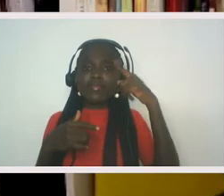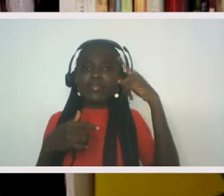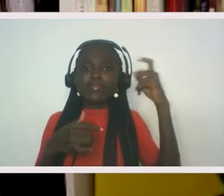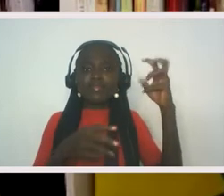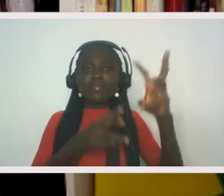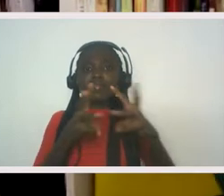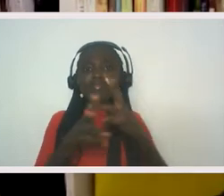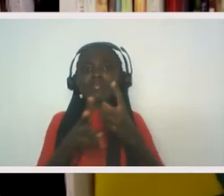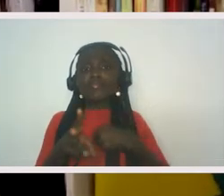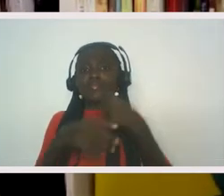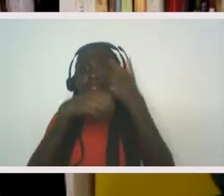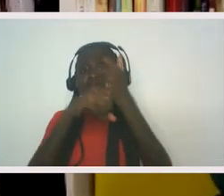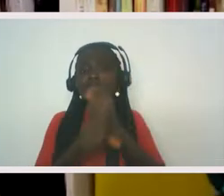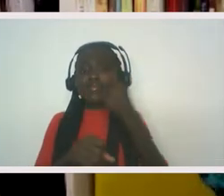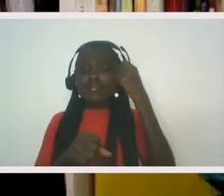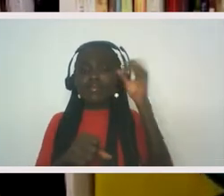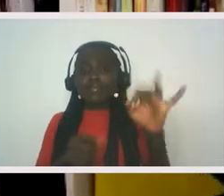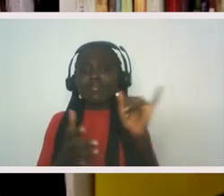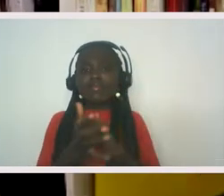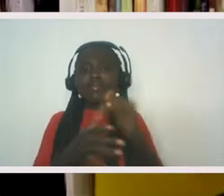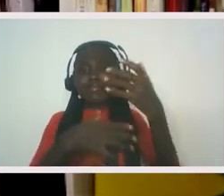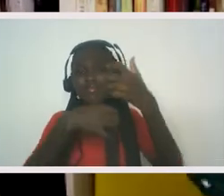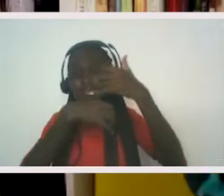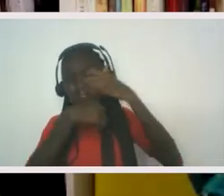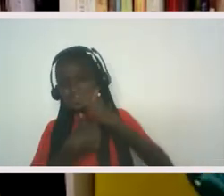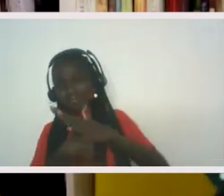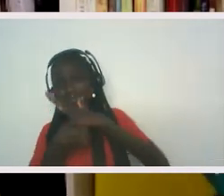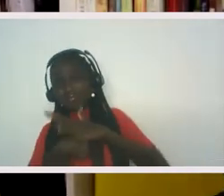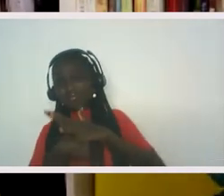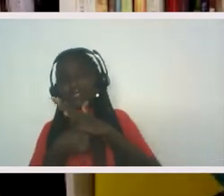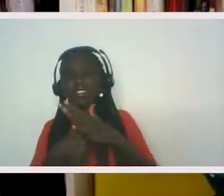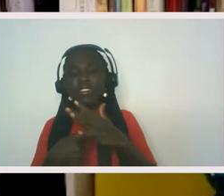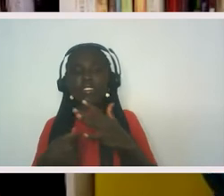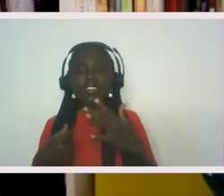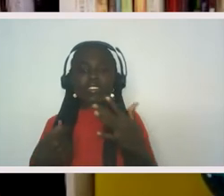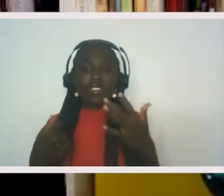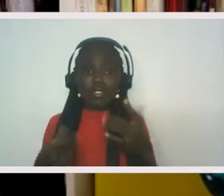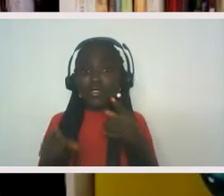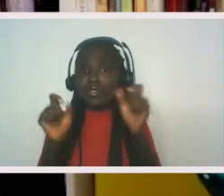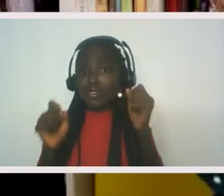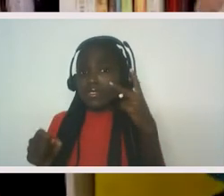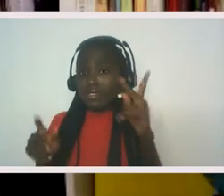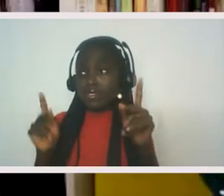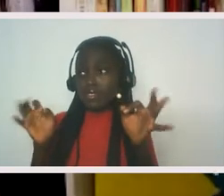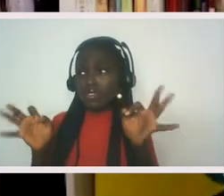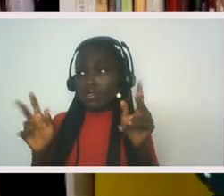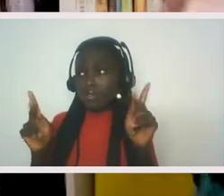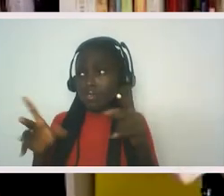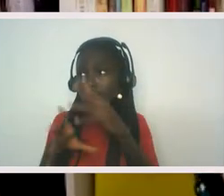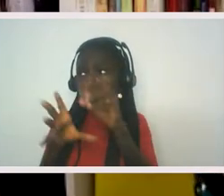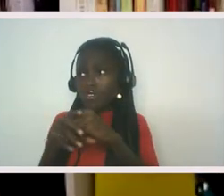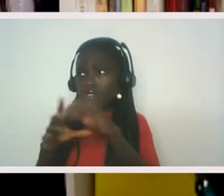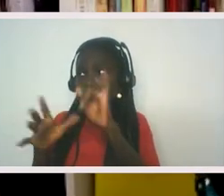is attention that you can tell when somebody's inside of that space, because there's a way that it